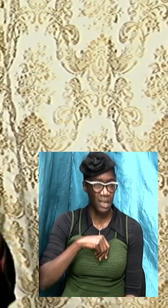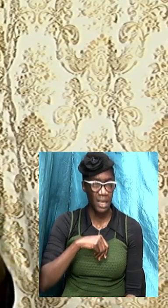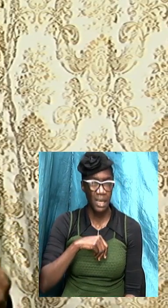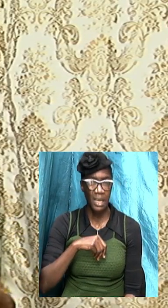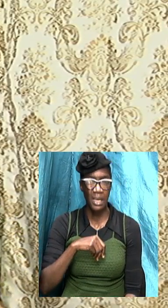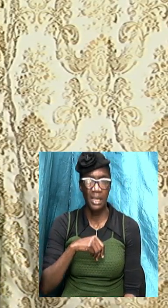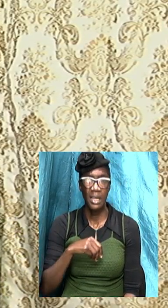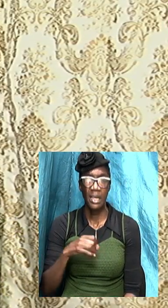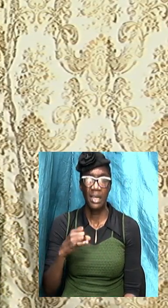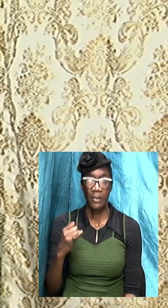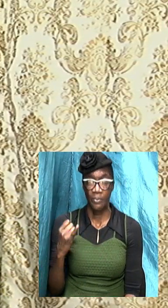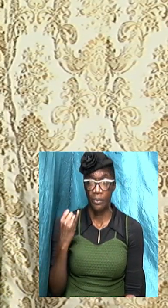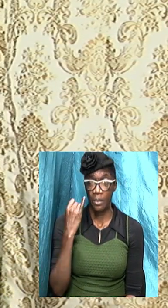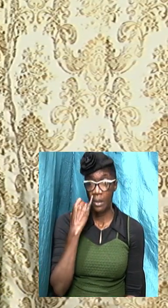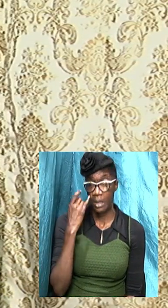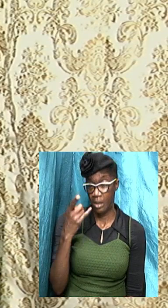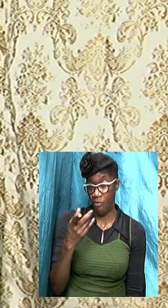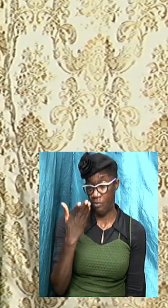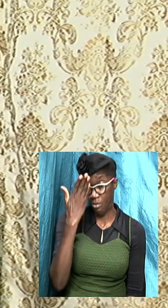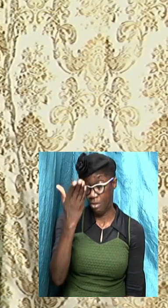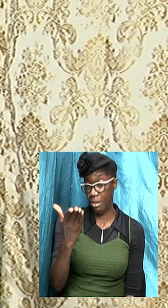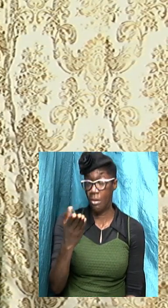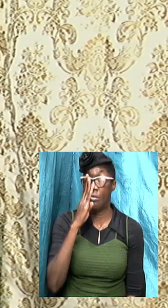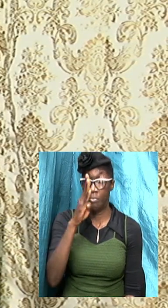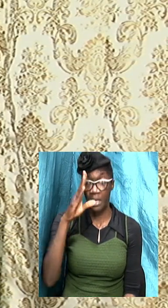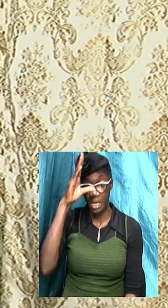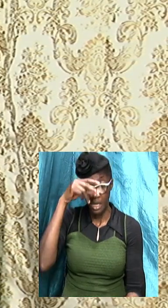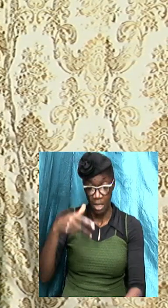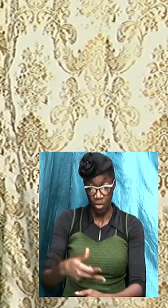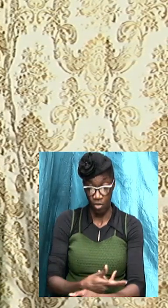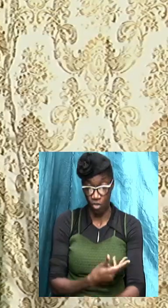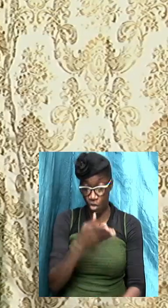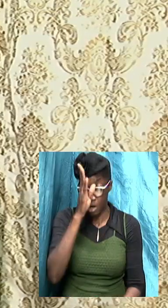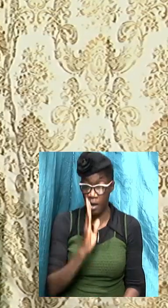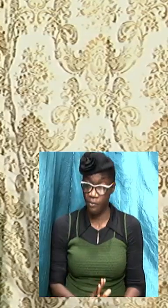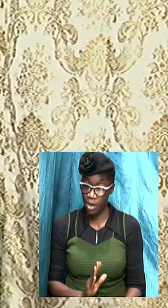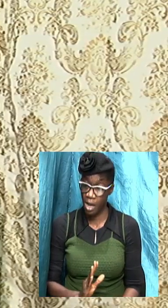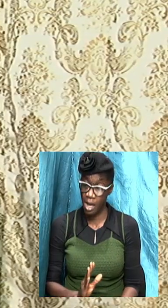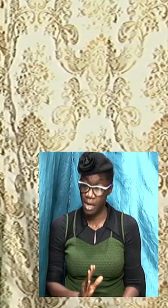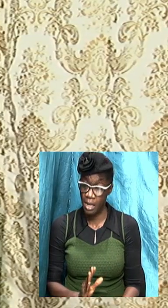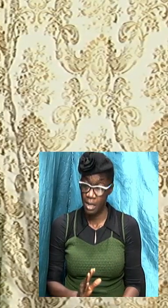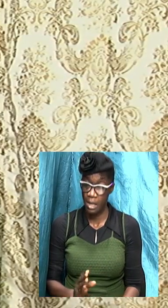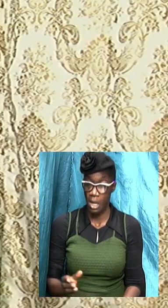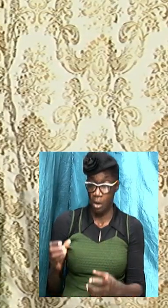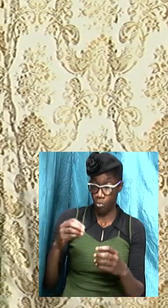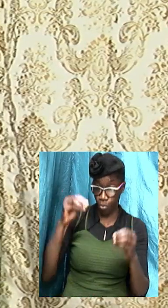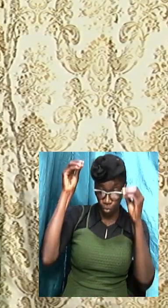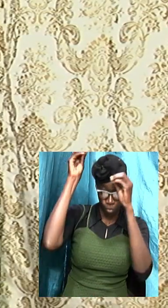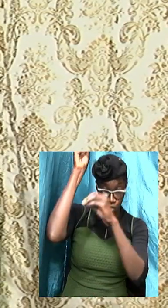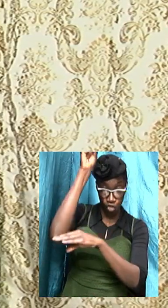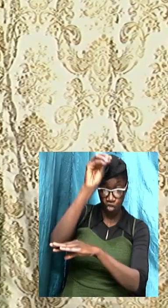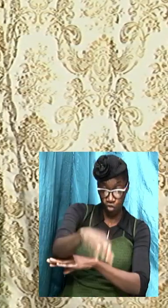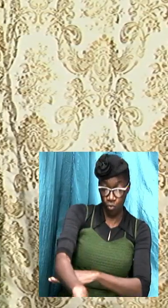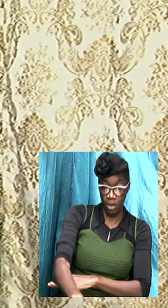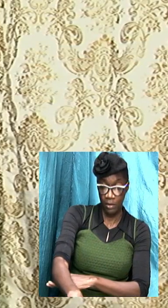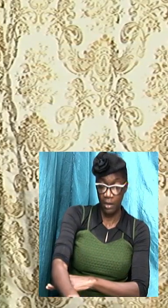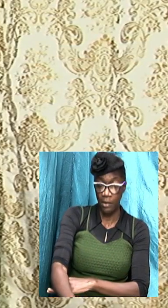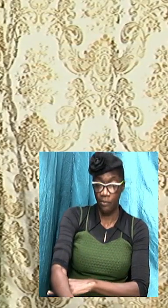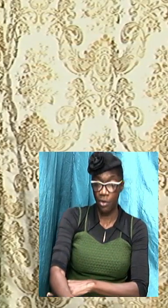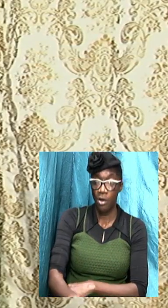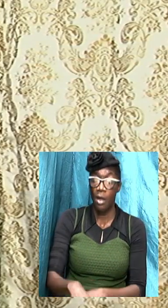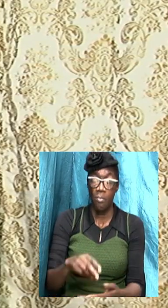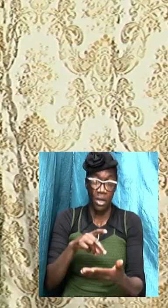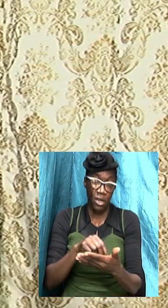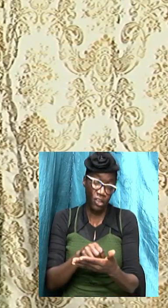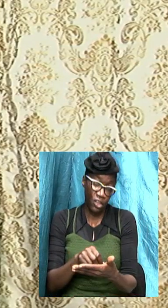cast cast thyself down from hence for it is written he shall give his angel